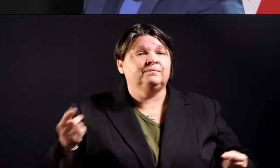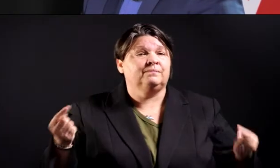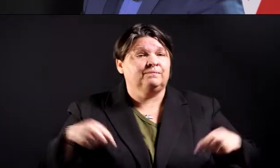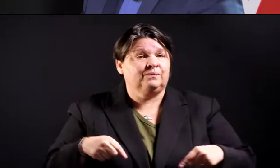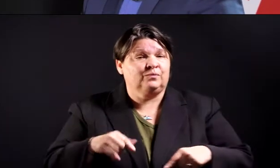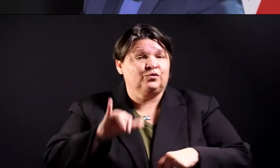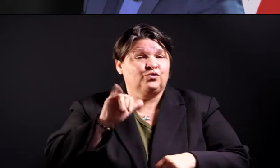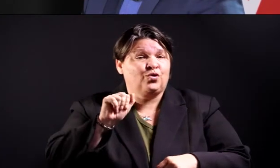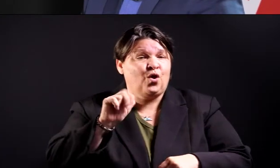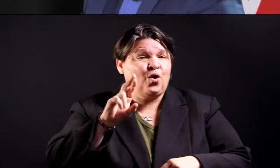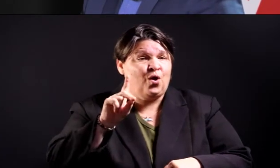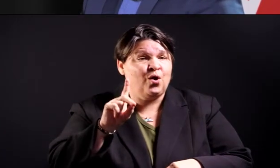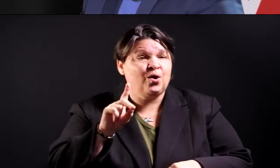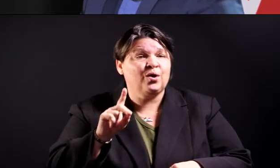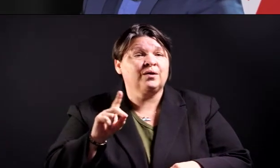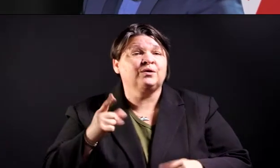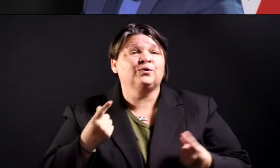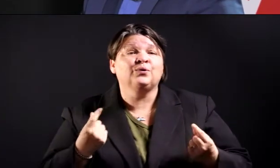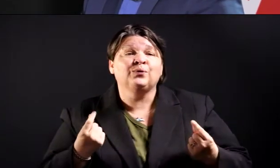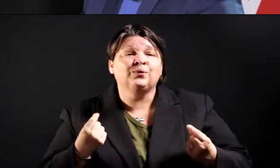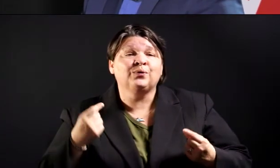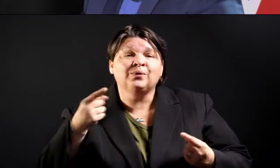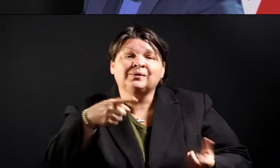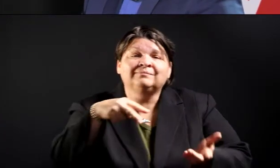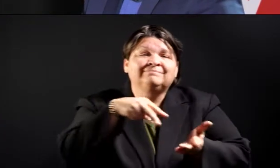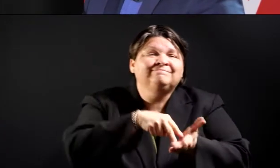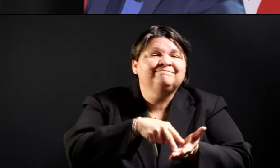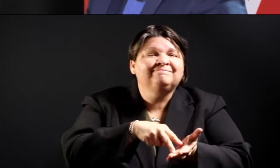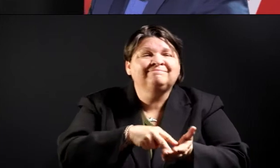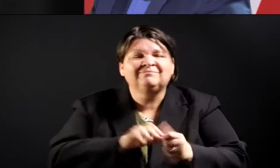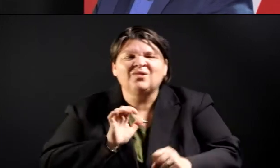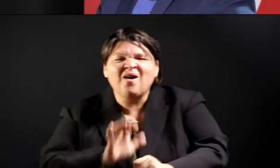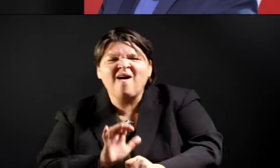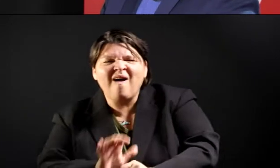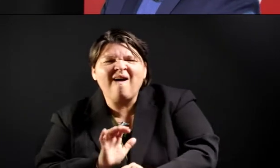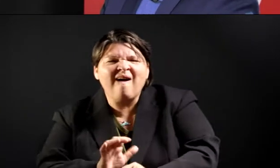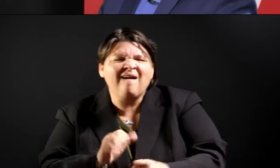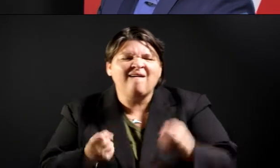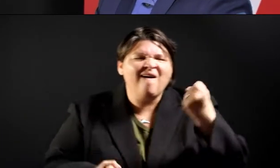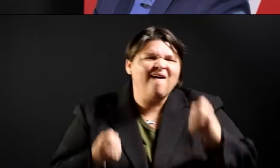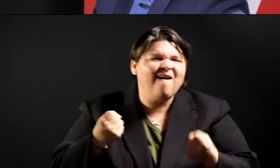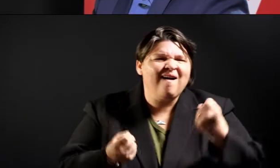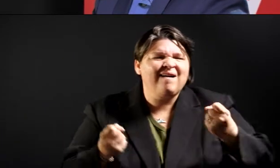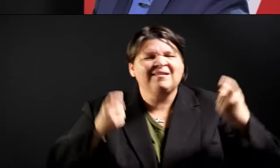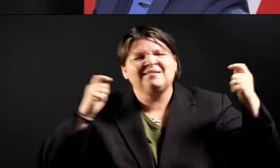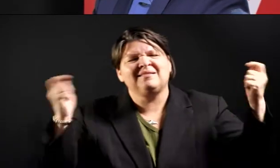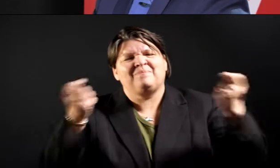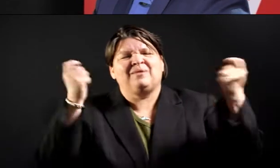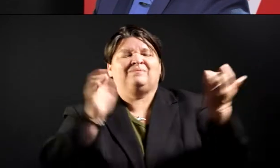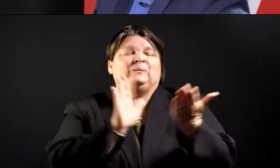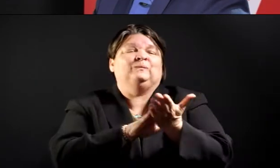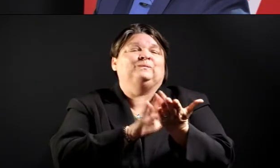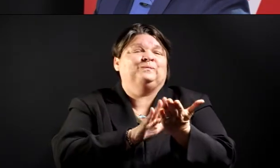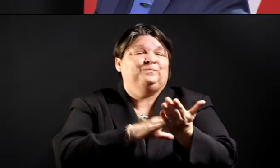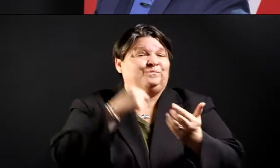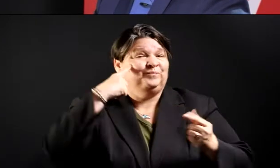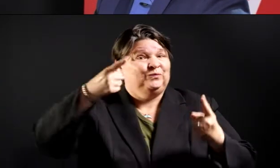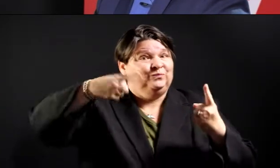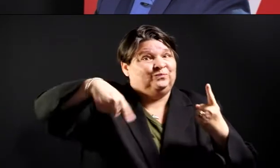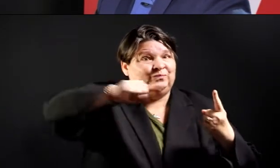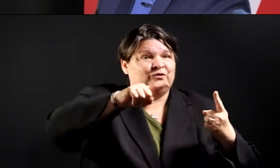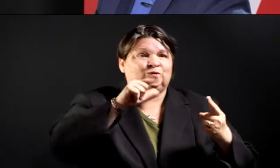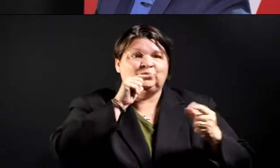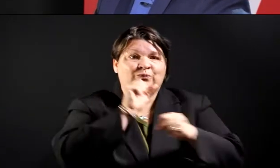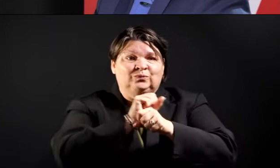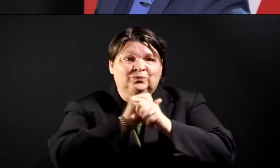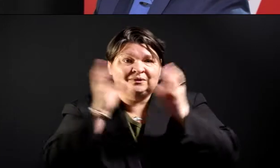get out on your balcony, and clap and honk as we celebrate our first responders and our hospital workers. It's a joint effort with my